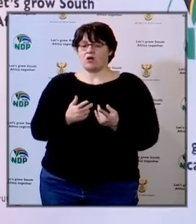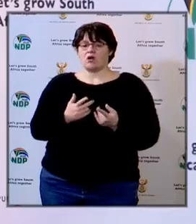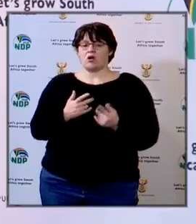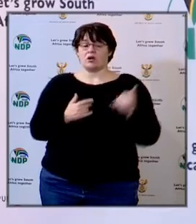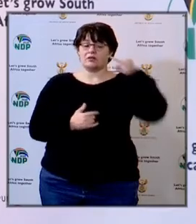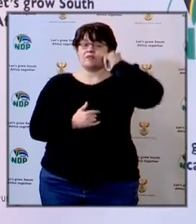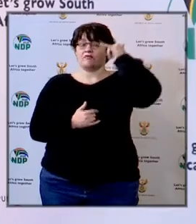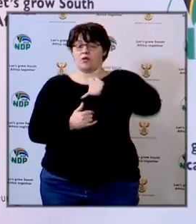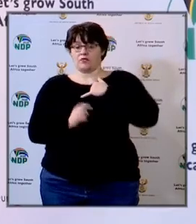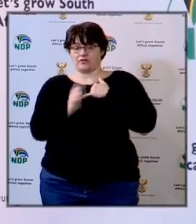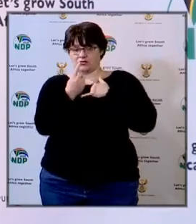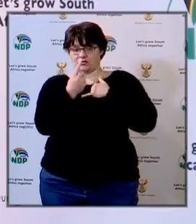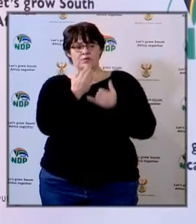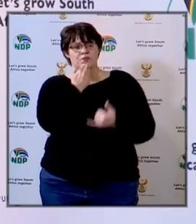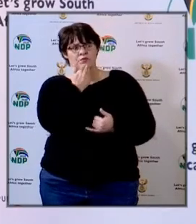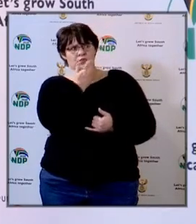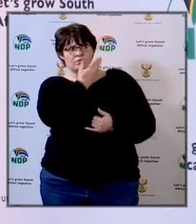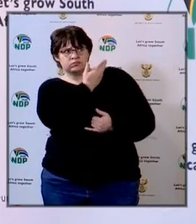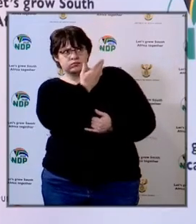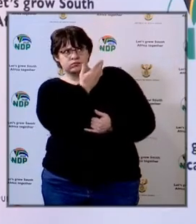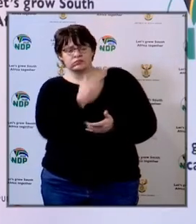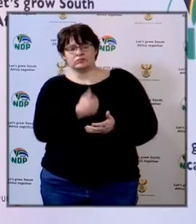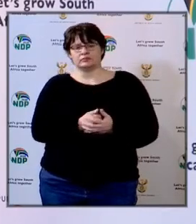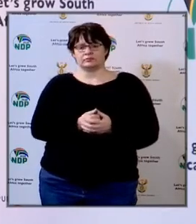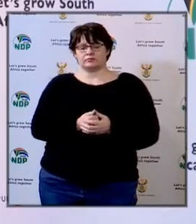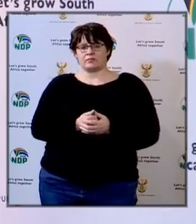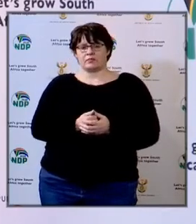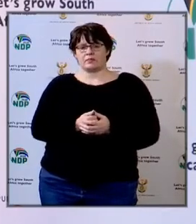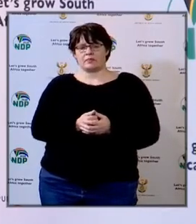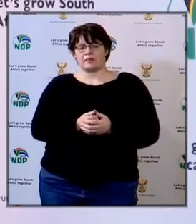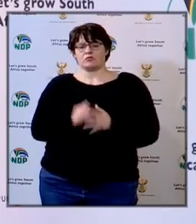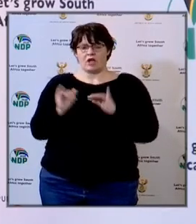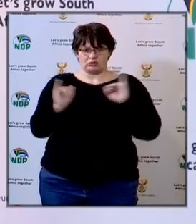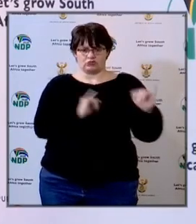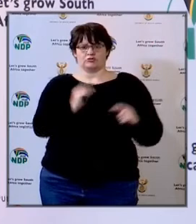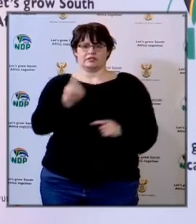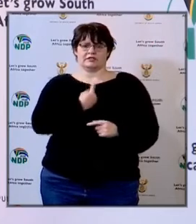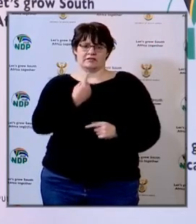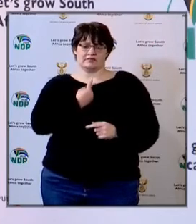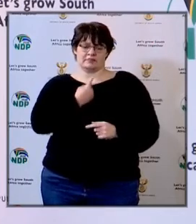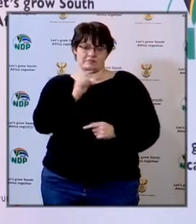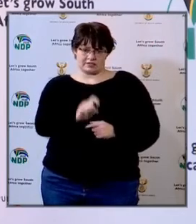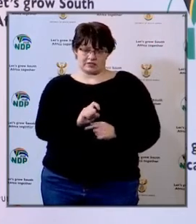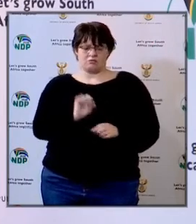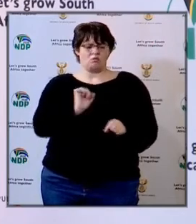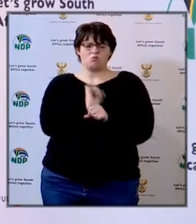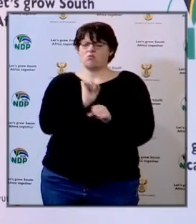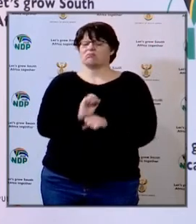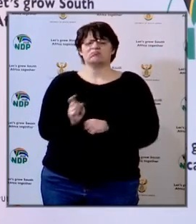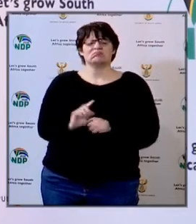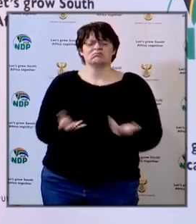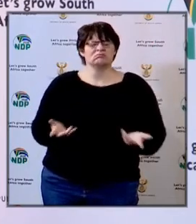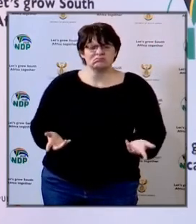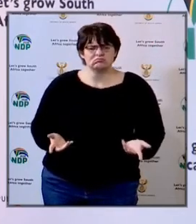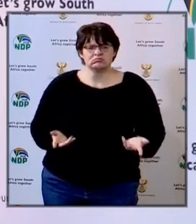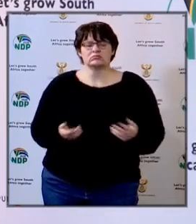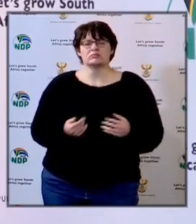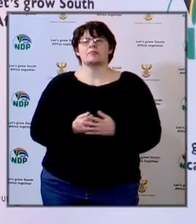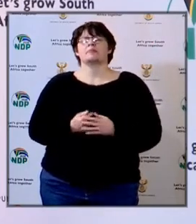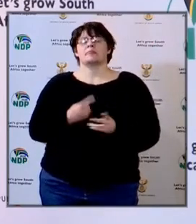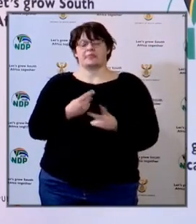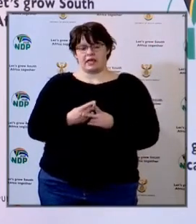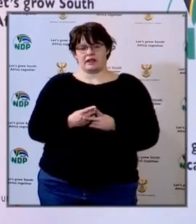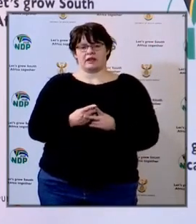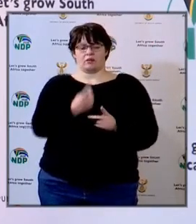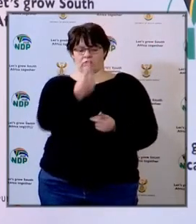to the phone lines who is on the line and we hope they will introduce themselves and who they work for and then they will